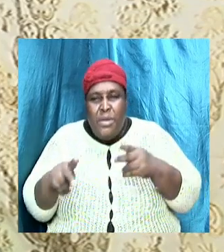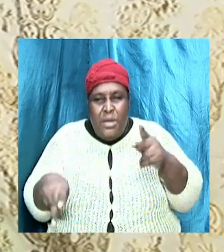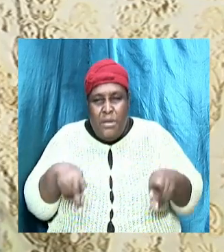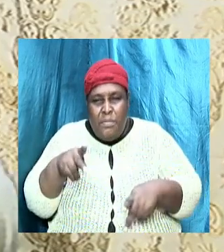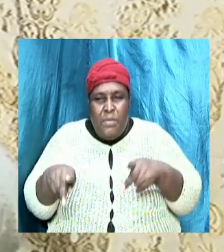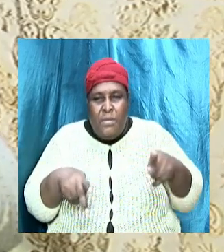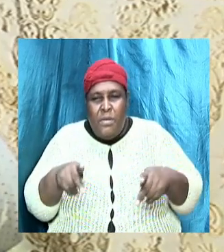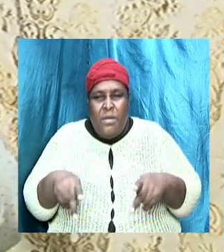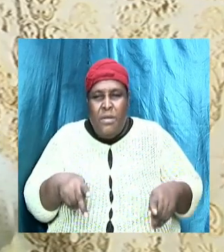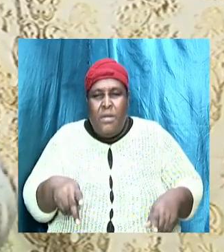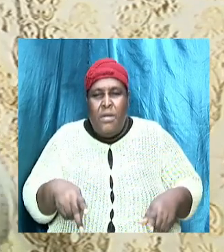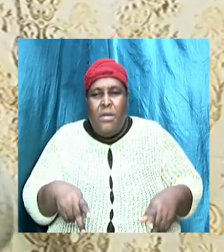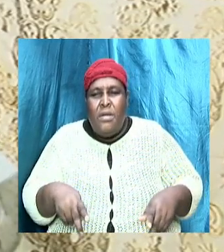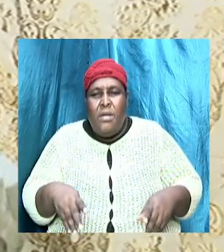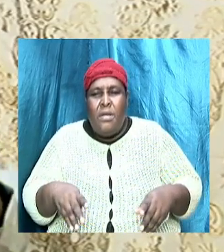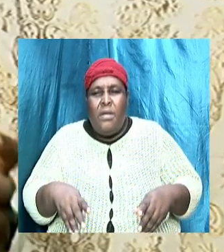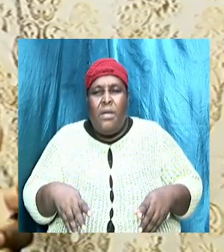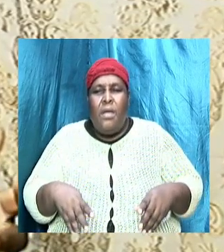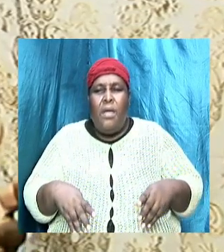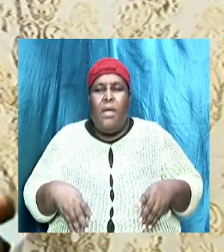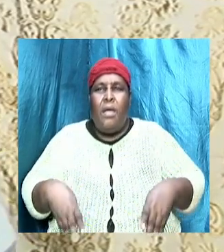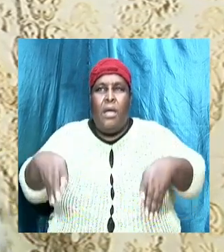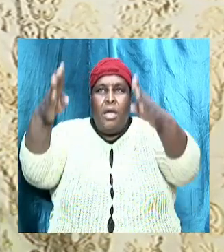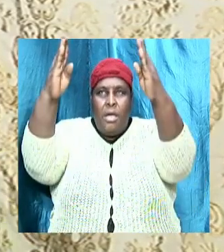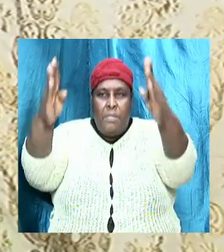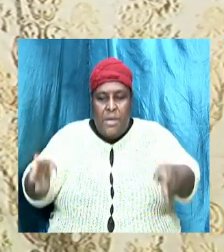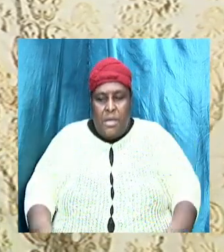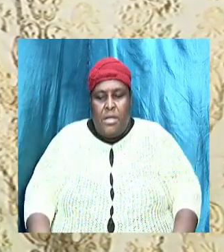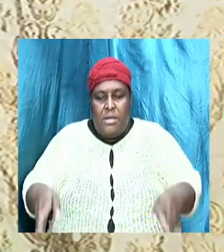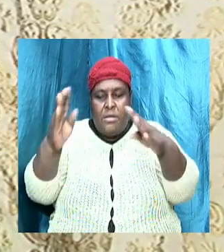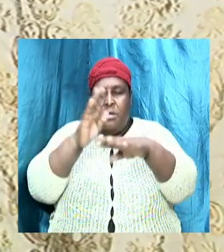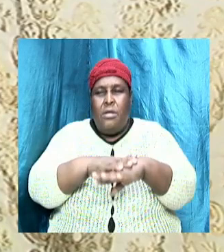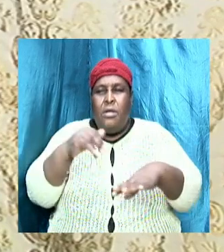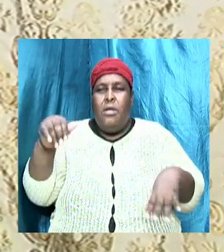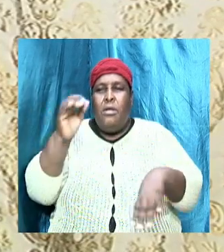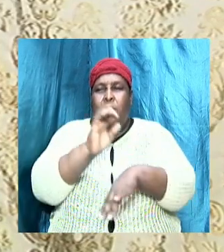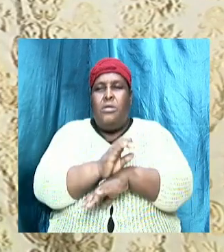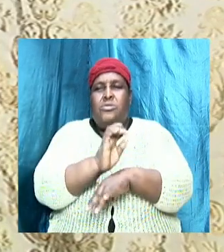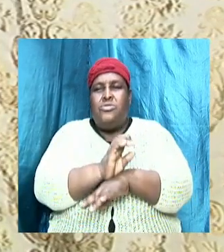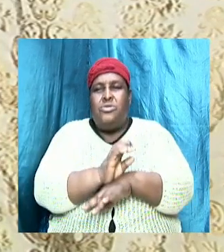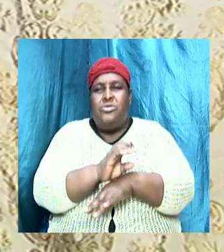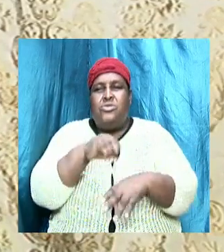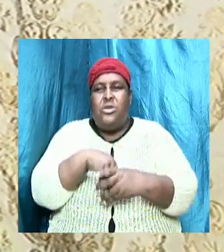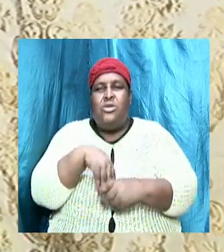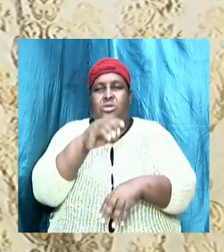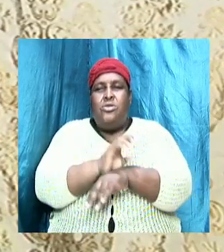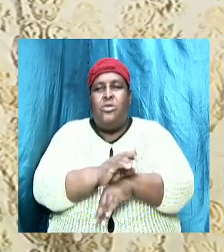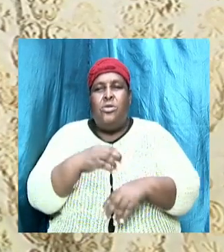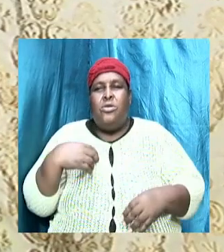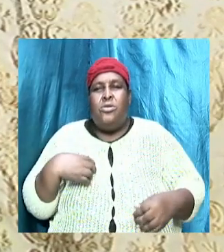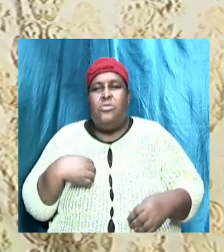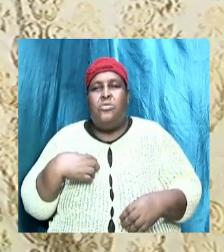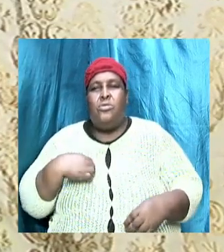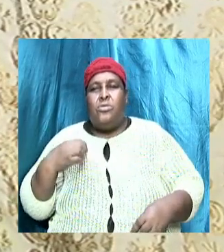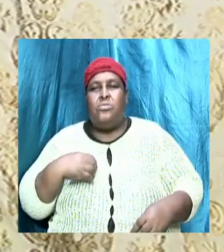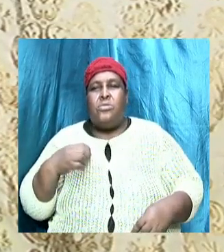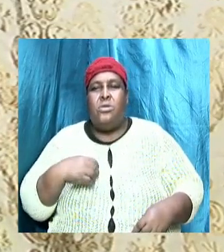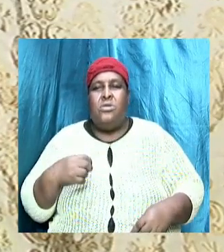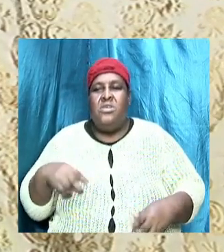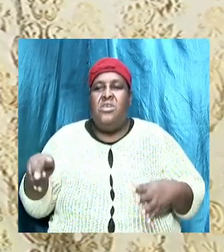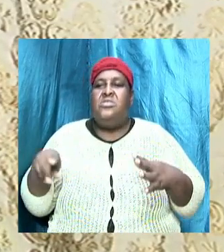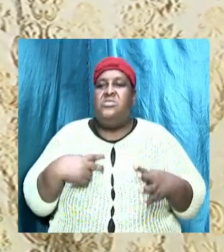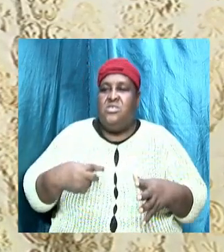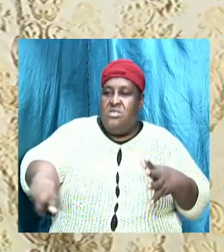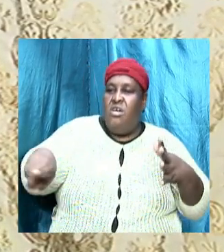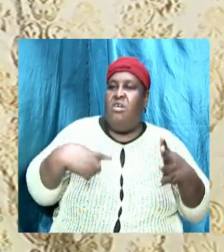were in a building called church, people were in their church clothes, and it's a dance hall, and them say it's